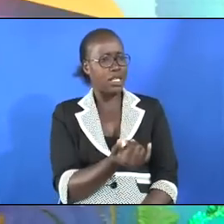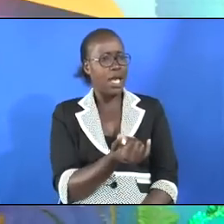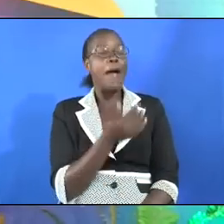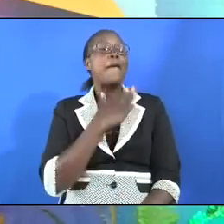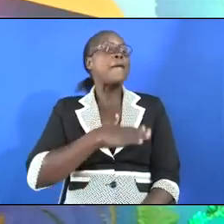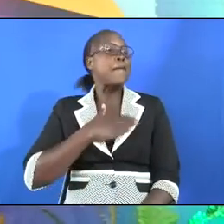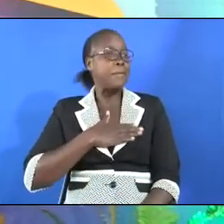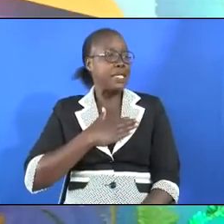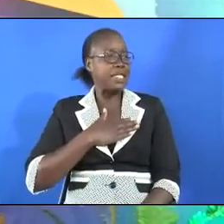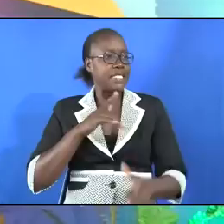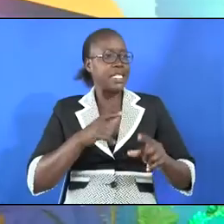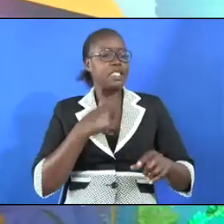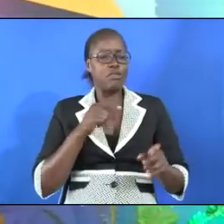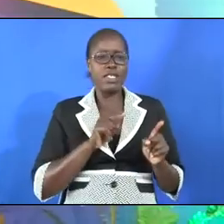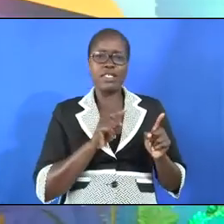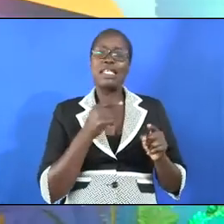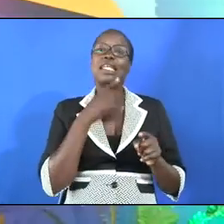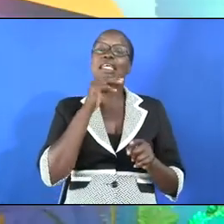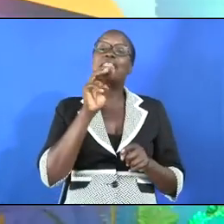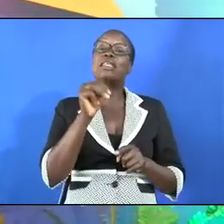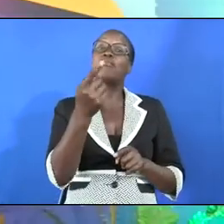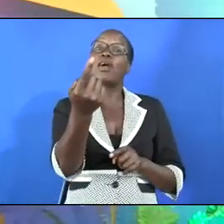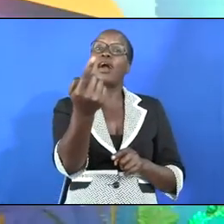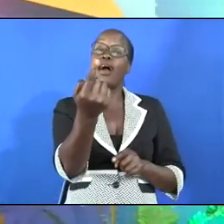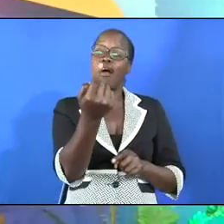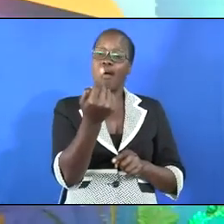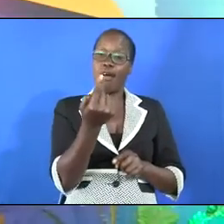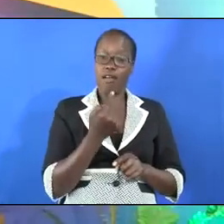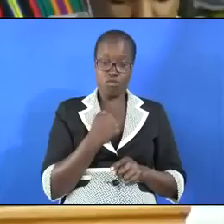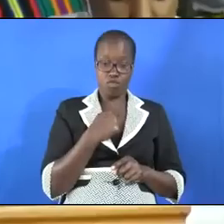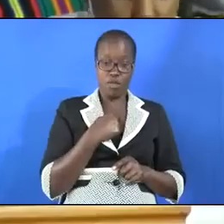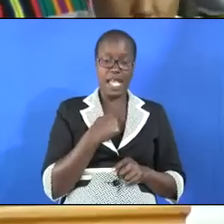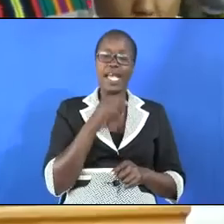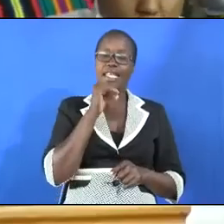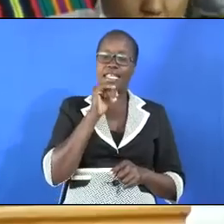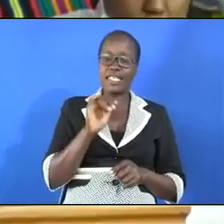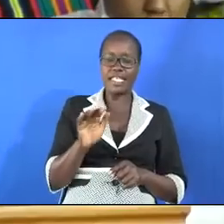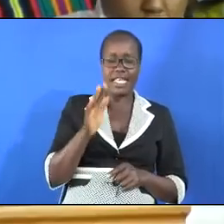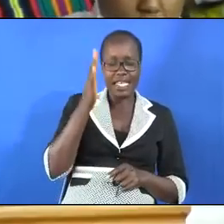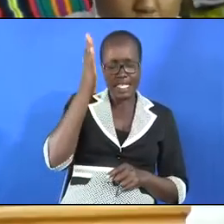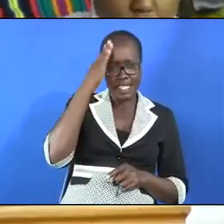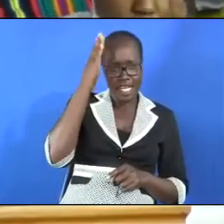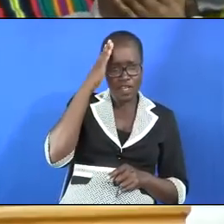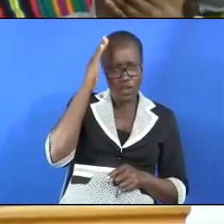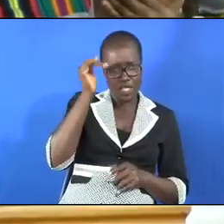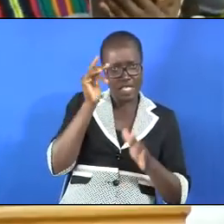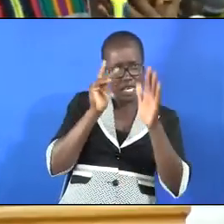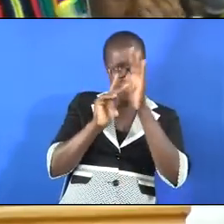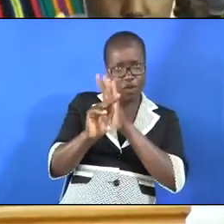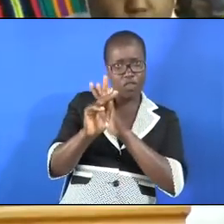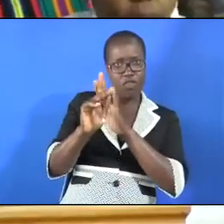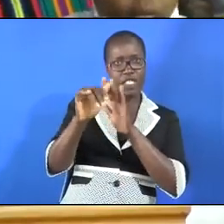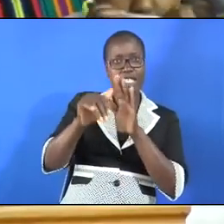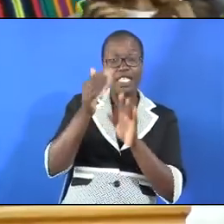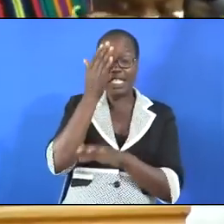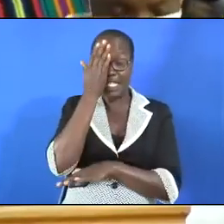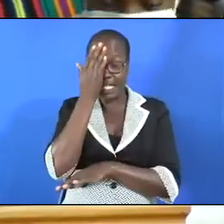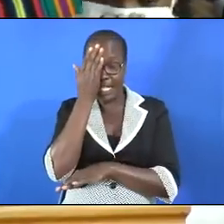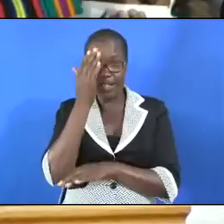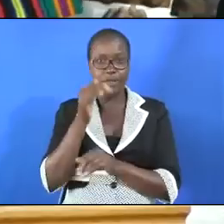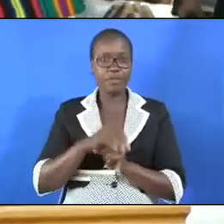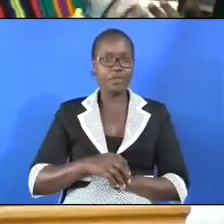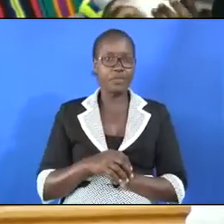Please let him come to me, and he shall know that there is a prophet in Israel.